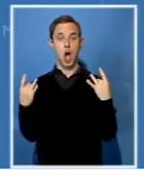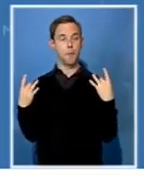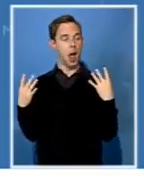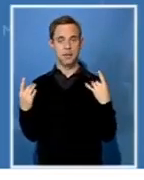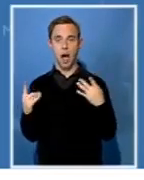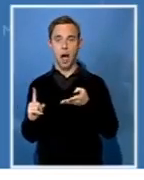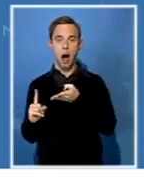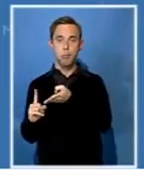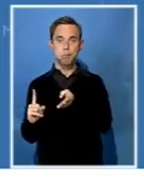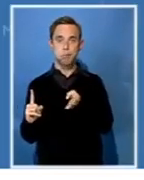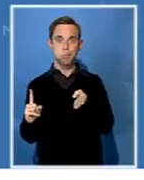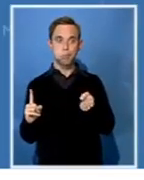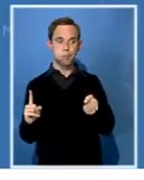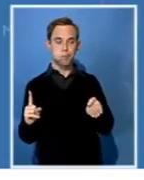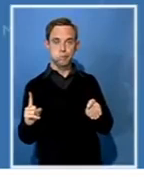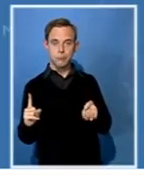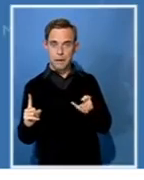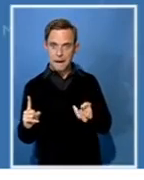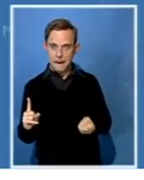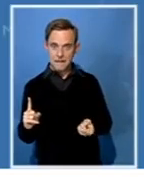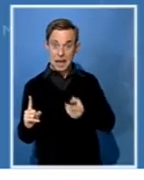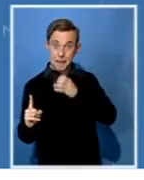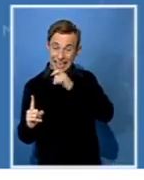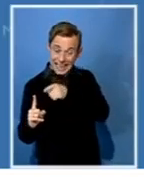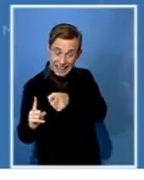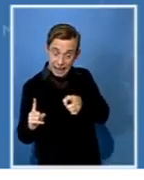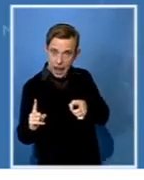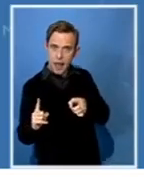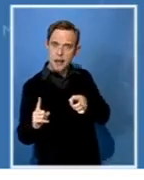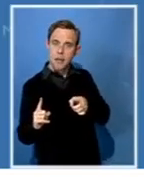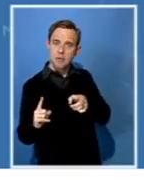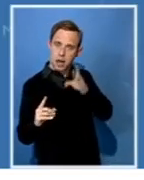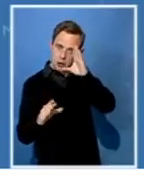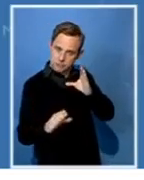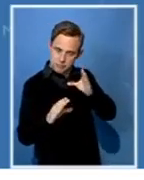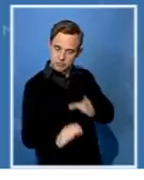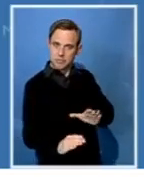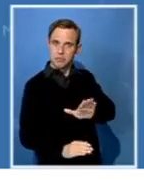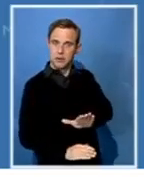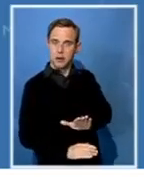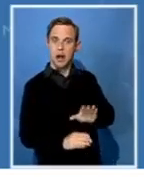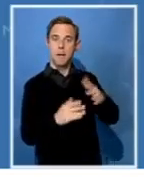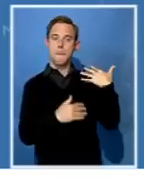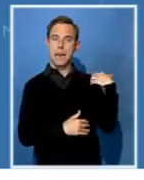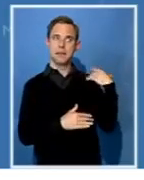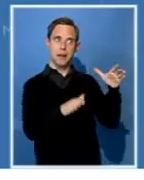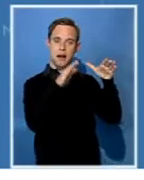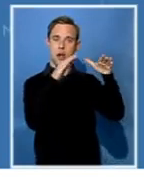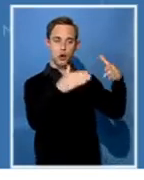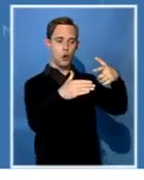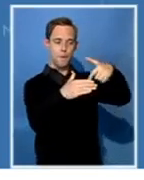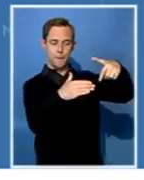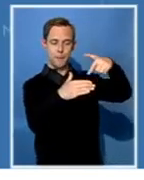army and the air force. And they fall under the ministry of defense, which was, at one point, was headed by Emerson